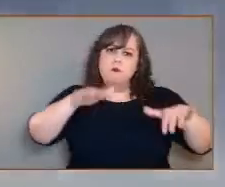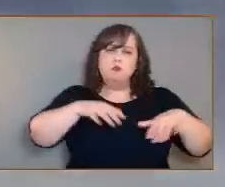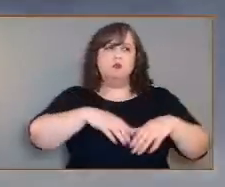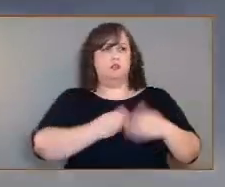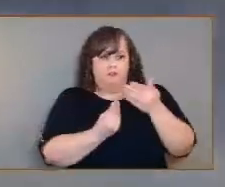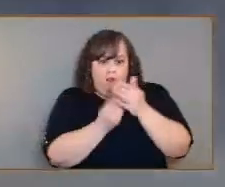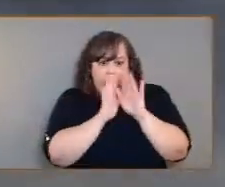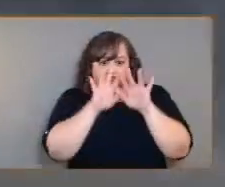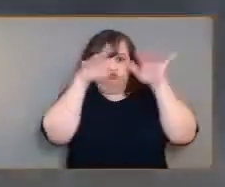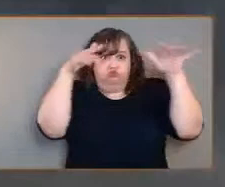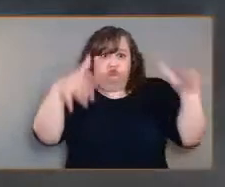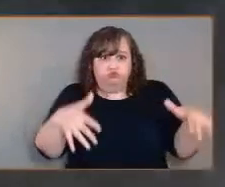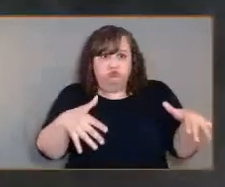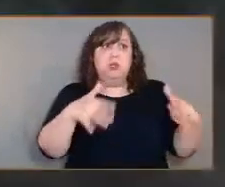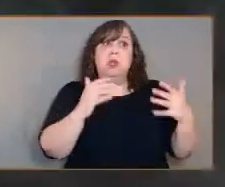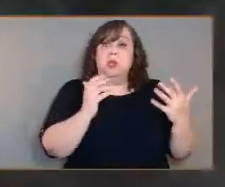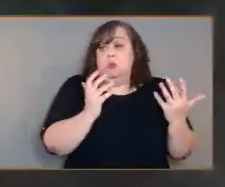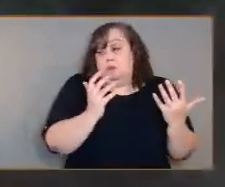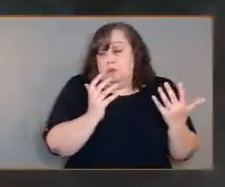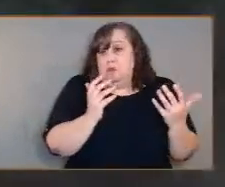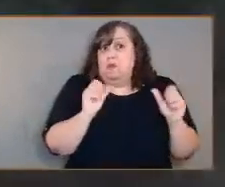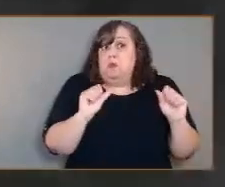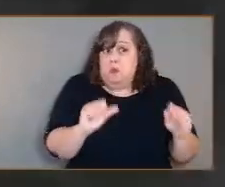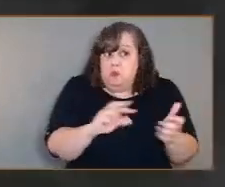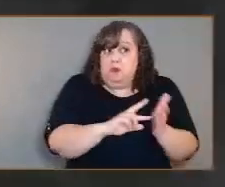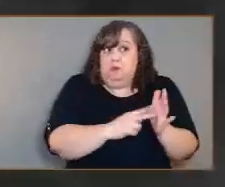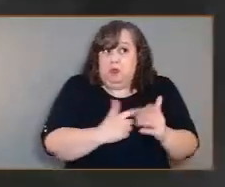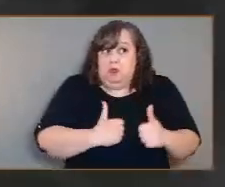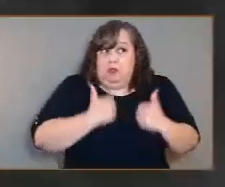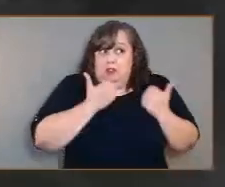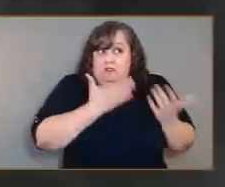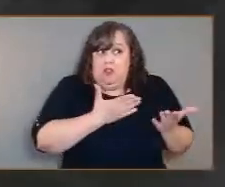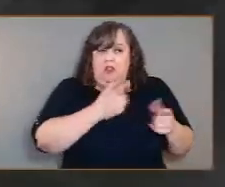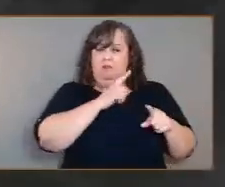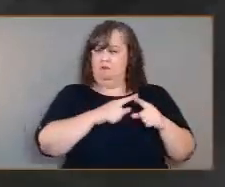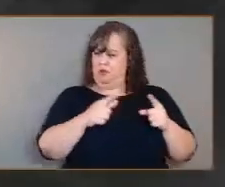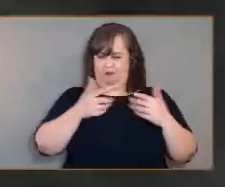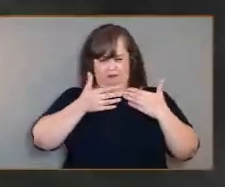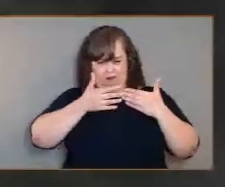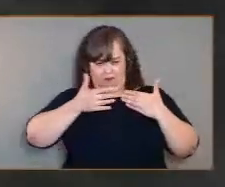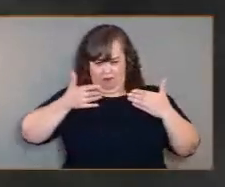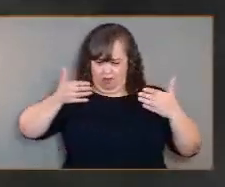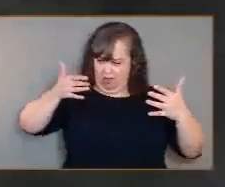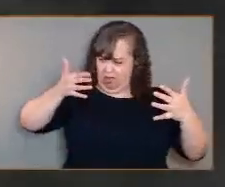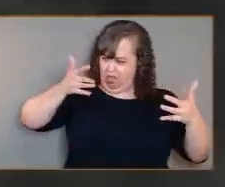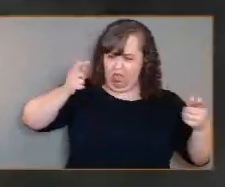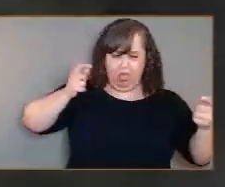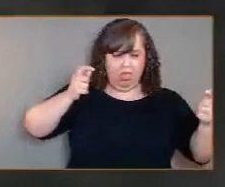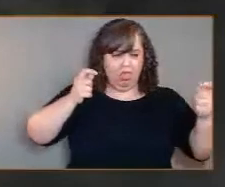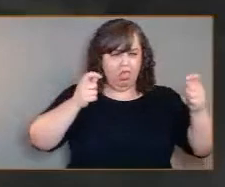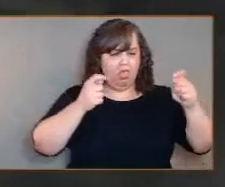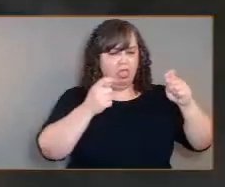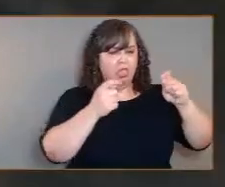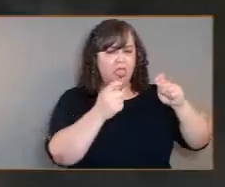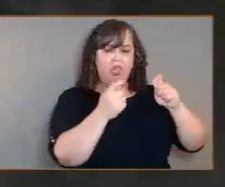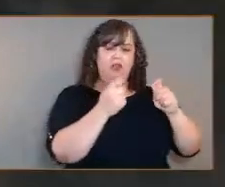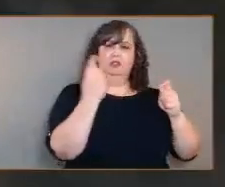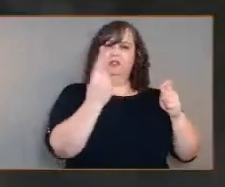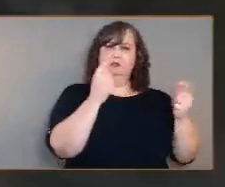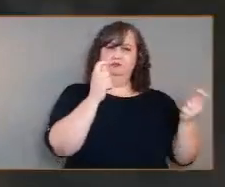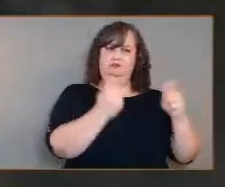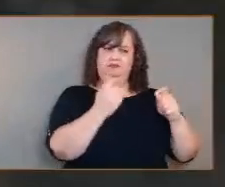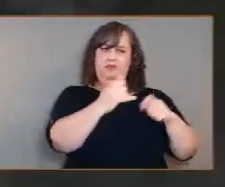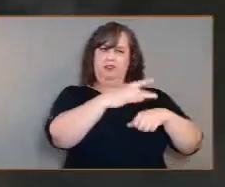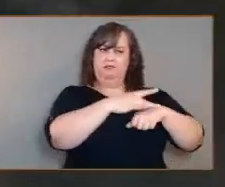But over time, something drastic happened to this environment. This planet's sun grew brighter and hotter, increasing the